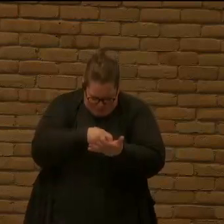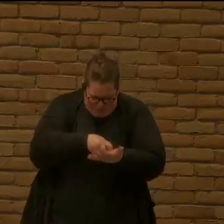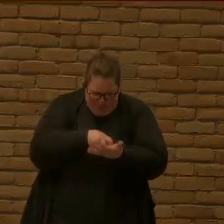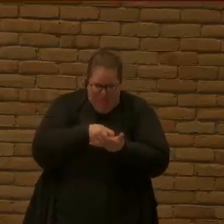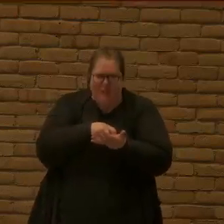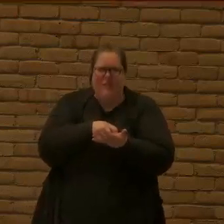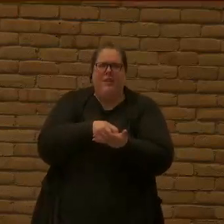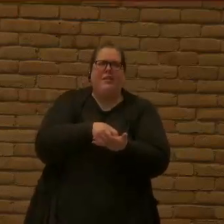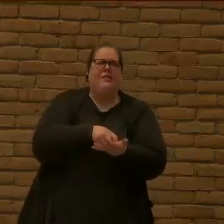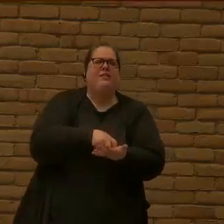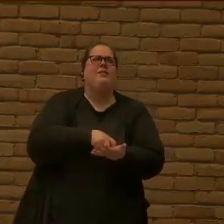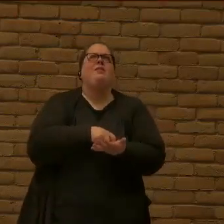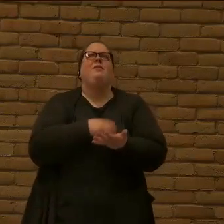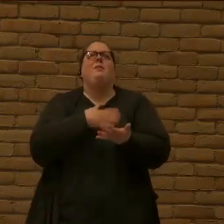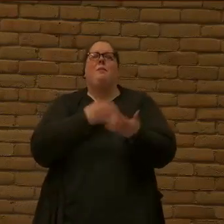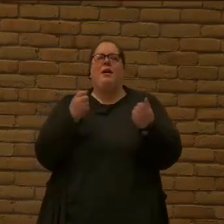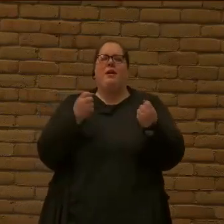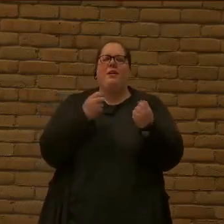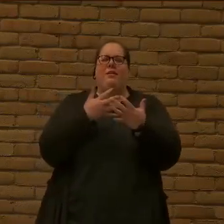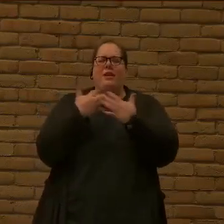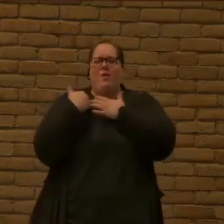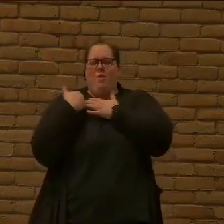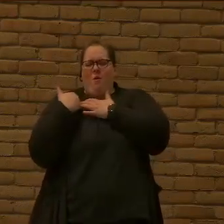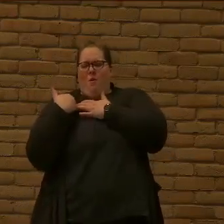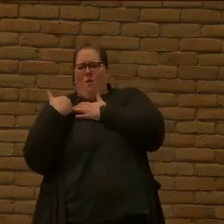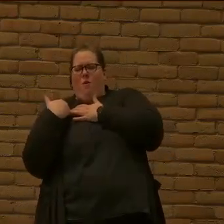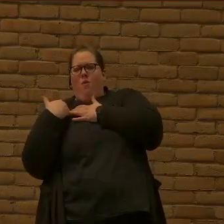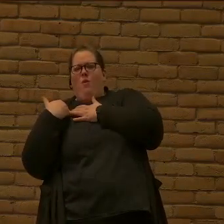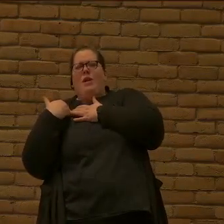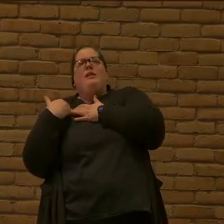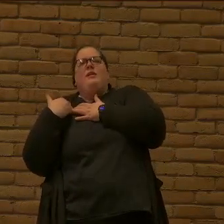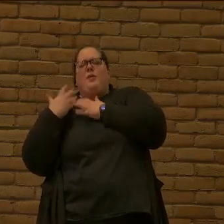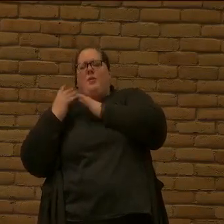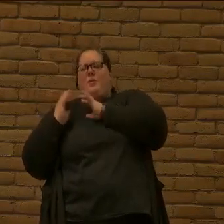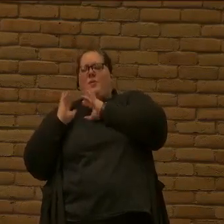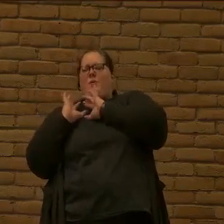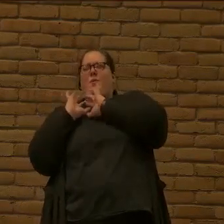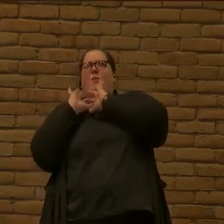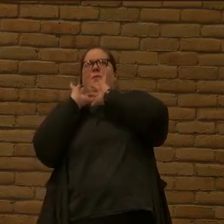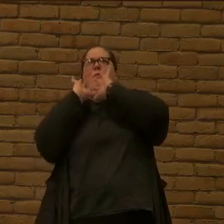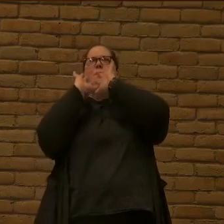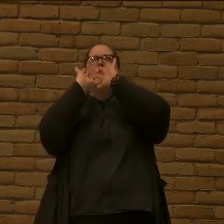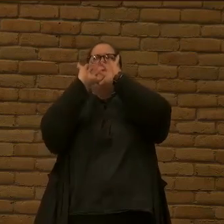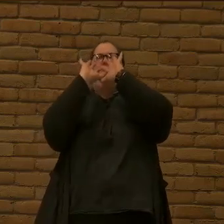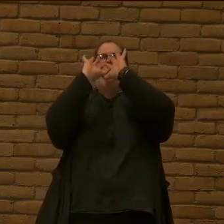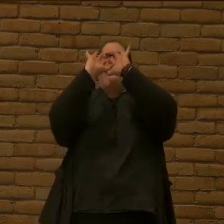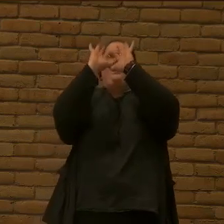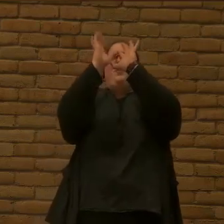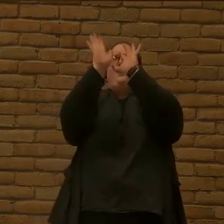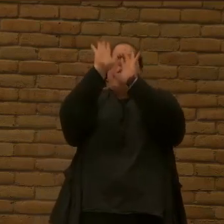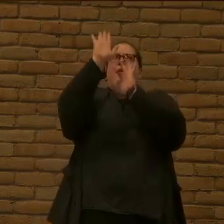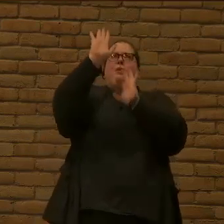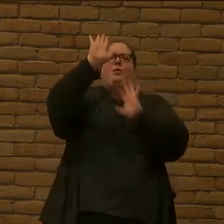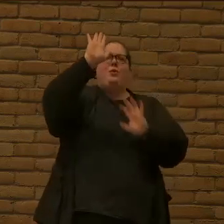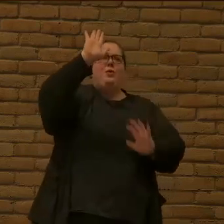understand I've let the weight of my fear fall like sand Out of my